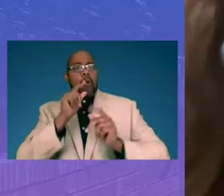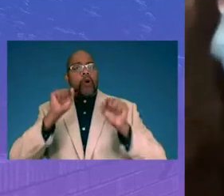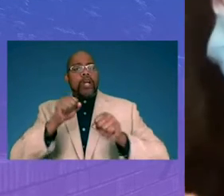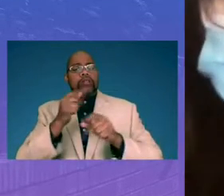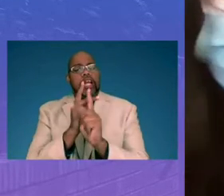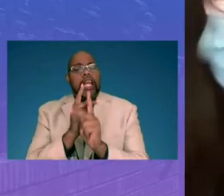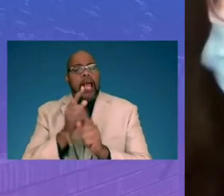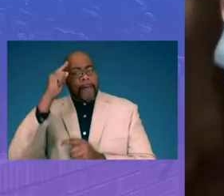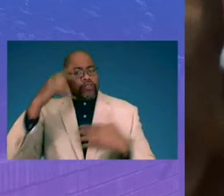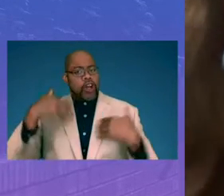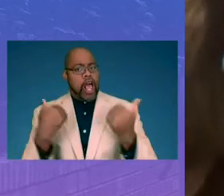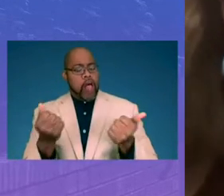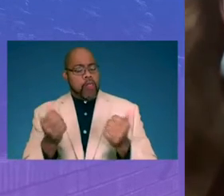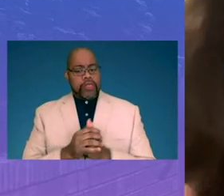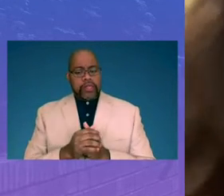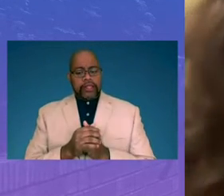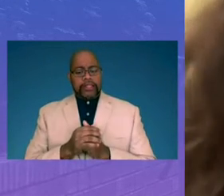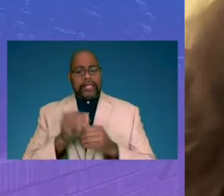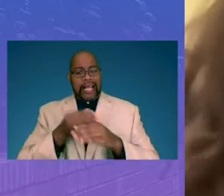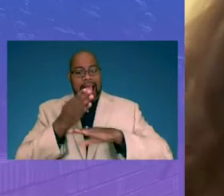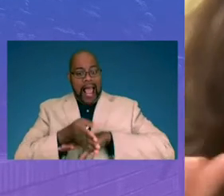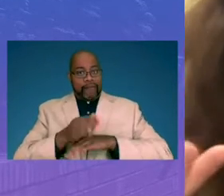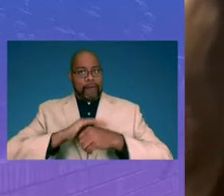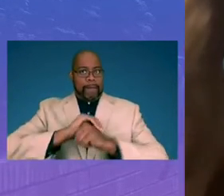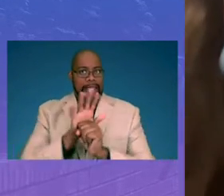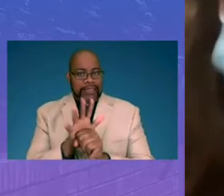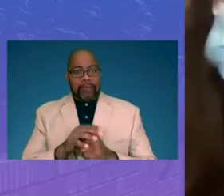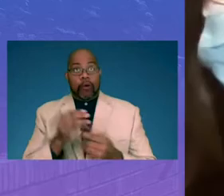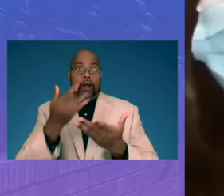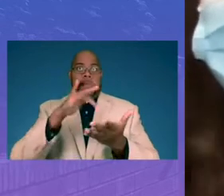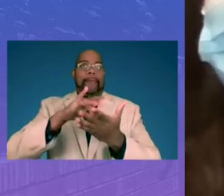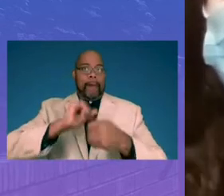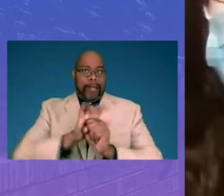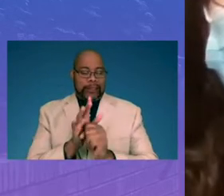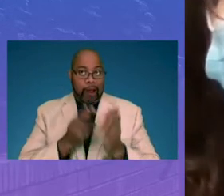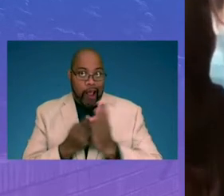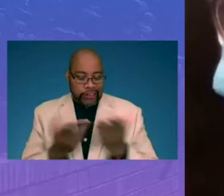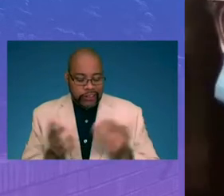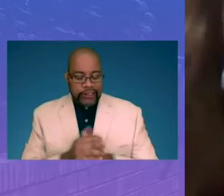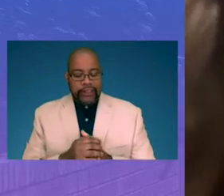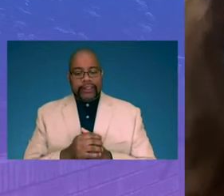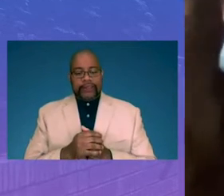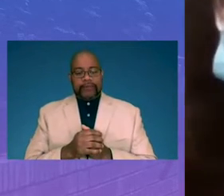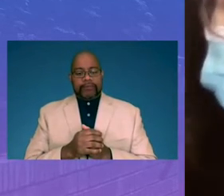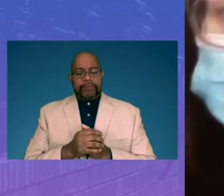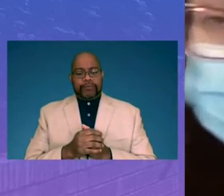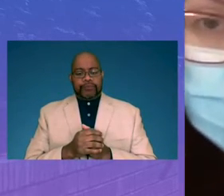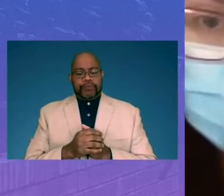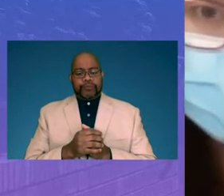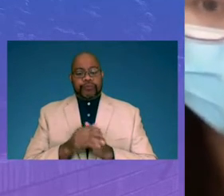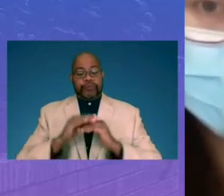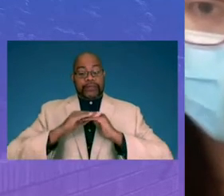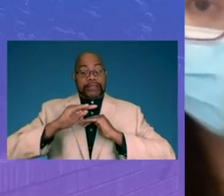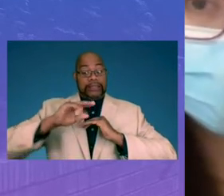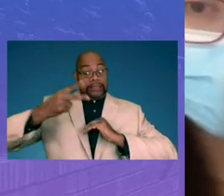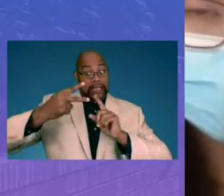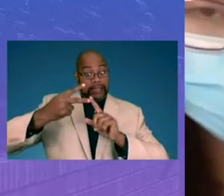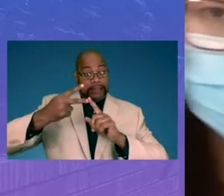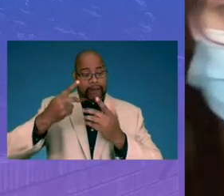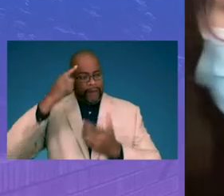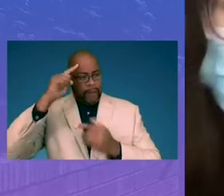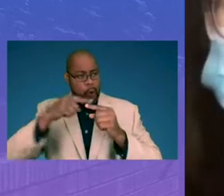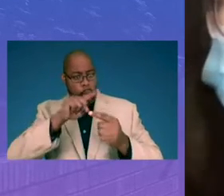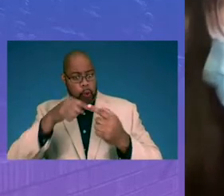health in the aftermath of the pandemic, or in the middle of it, quite frankly, still. Step two is thinking about once you've got